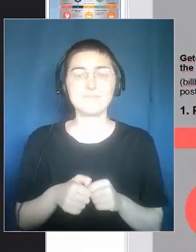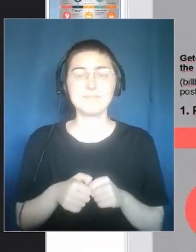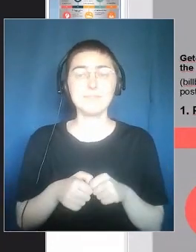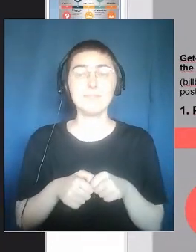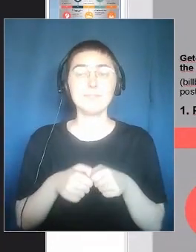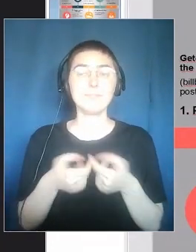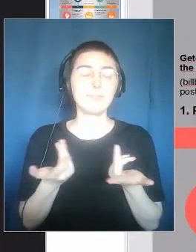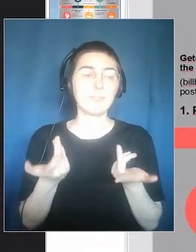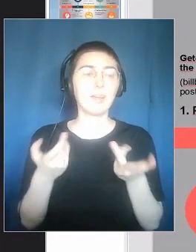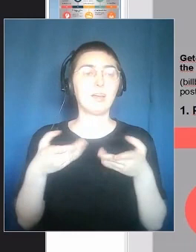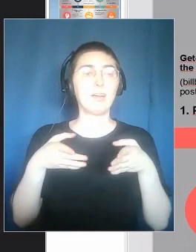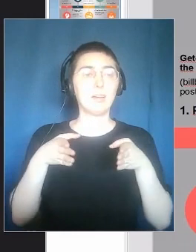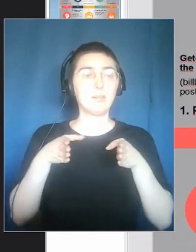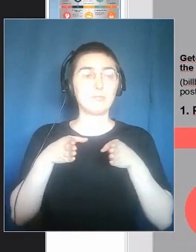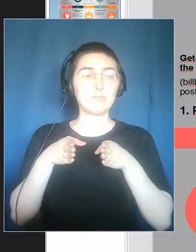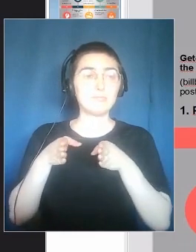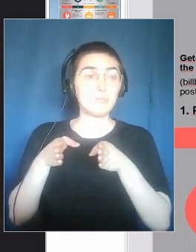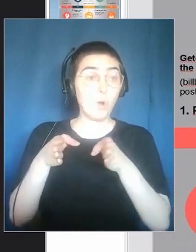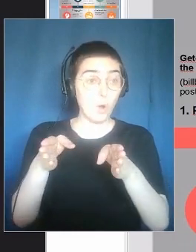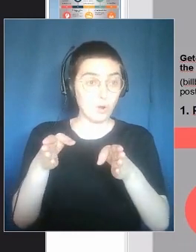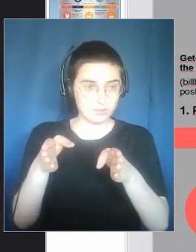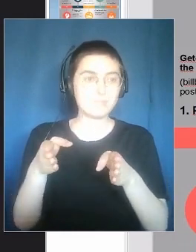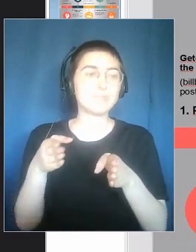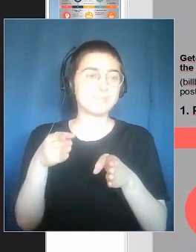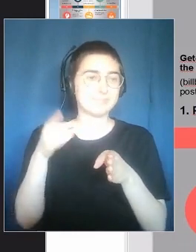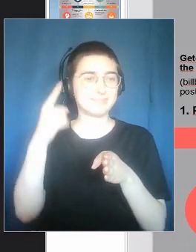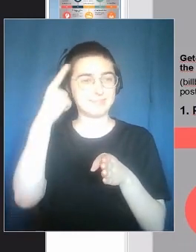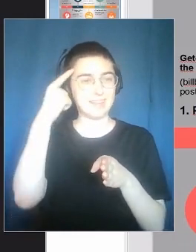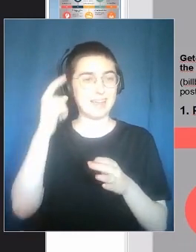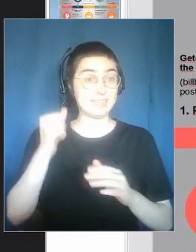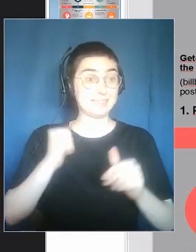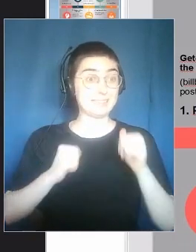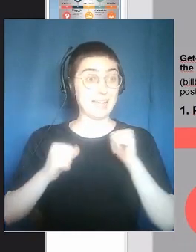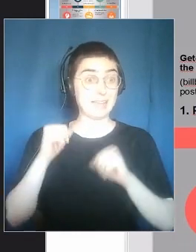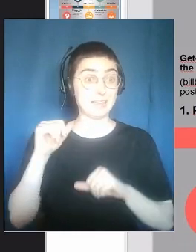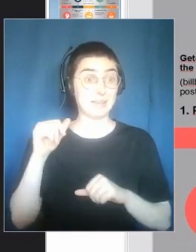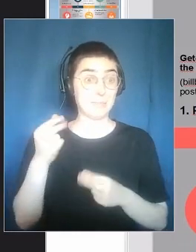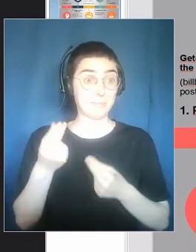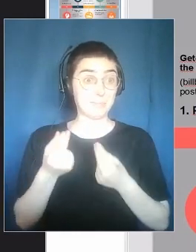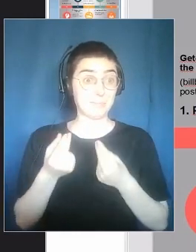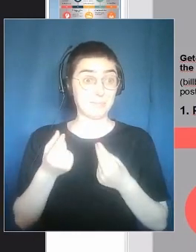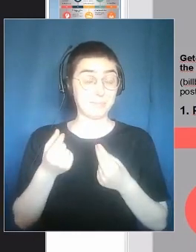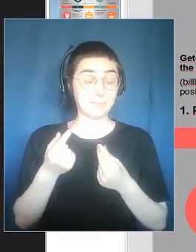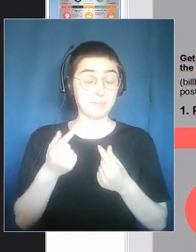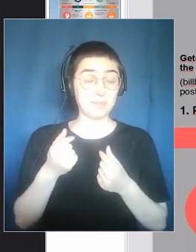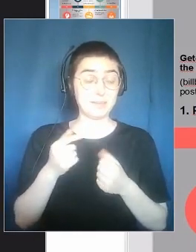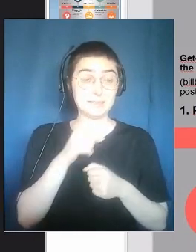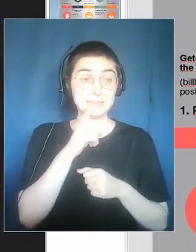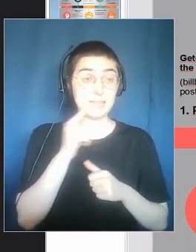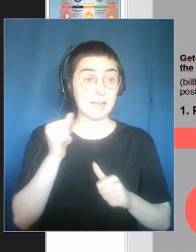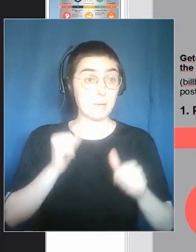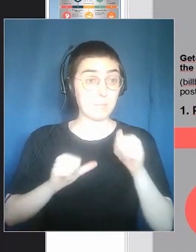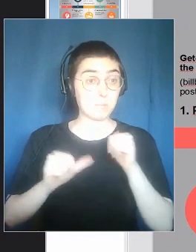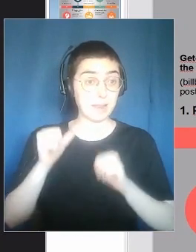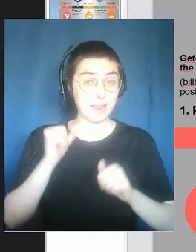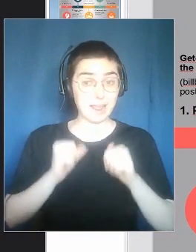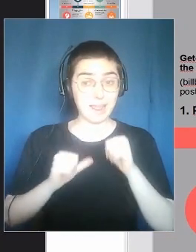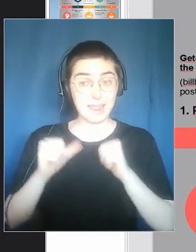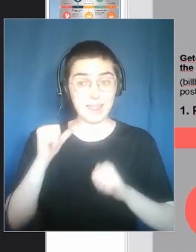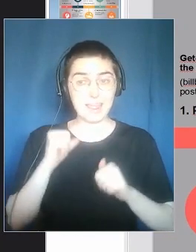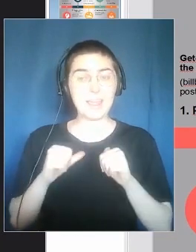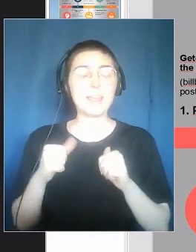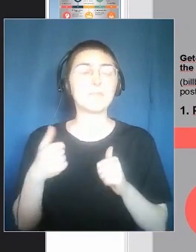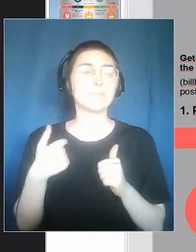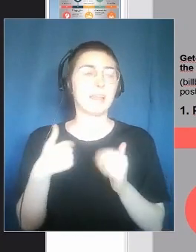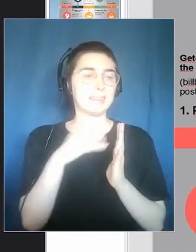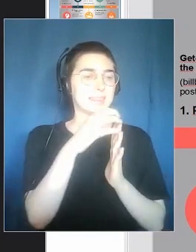And then we sometimes we do this with a piece of paper in our hands. Sometimes